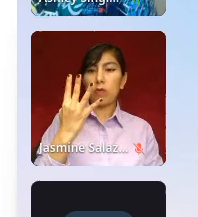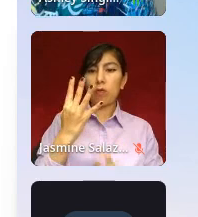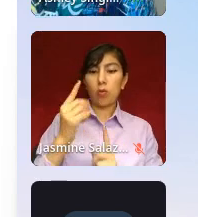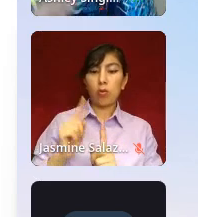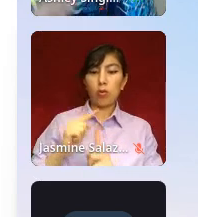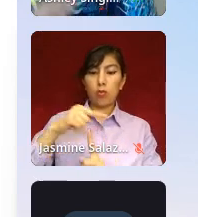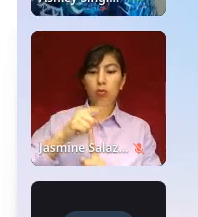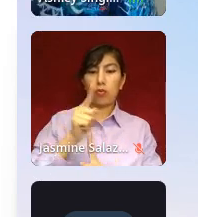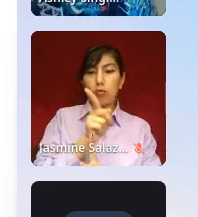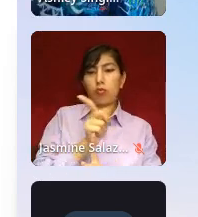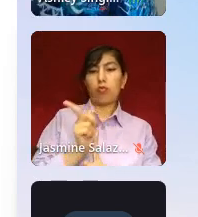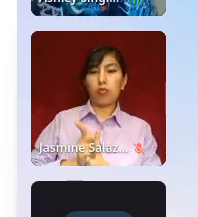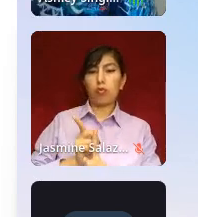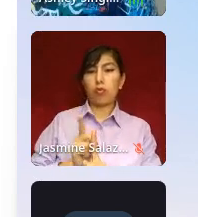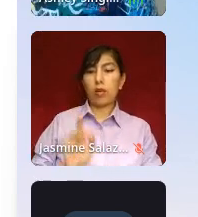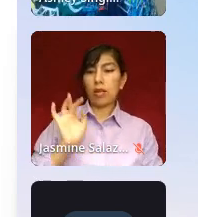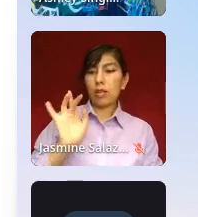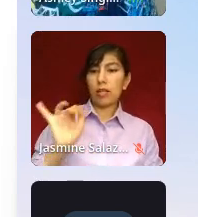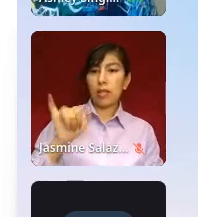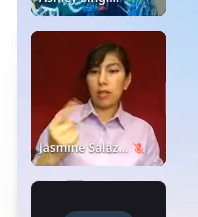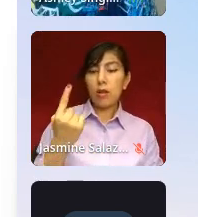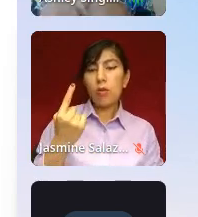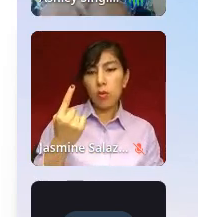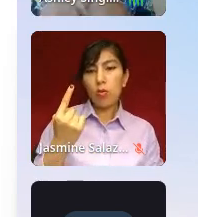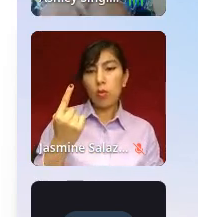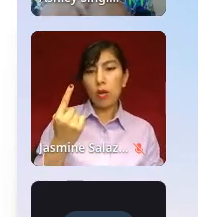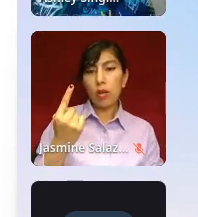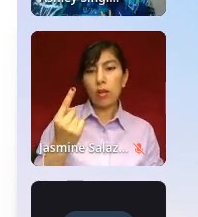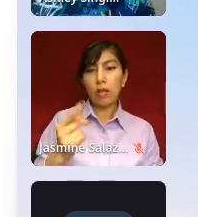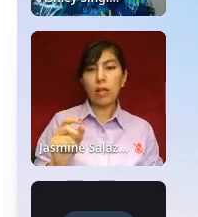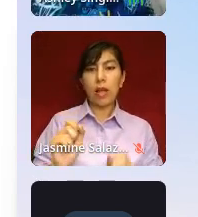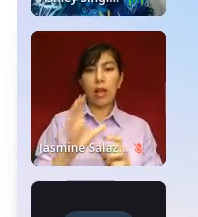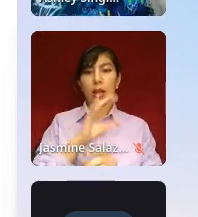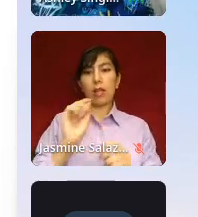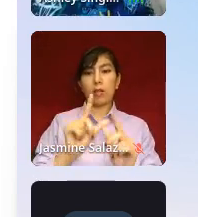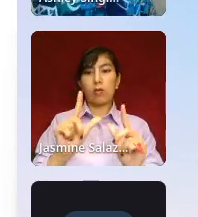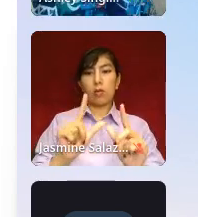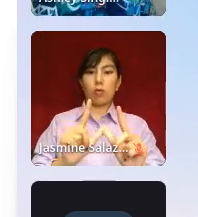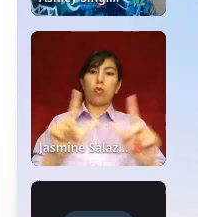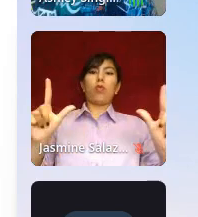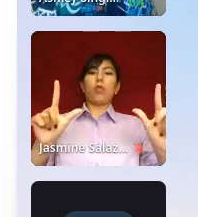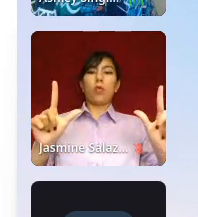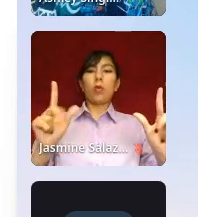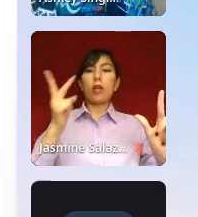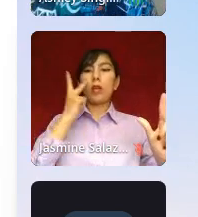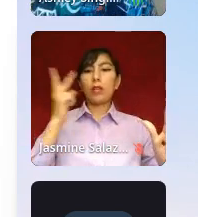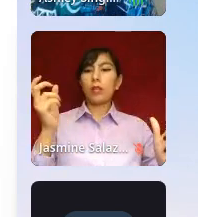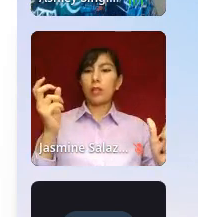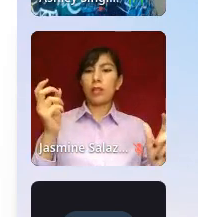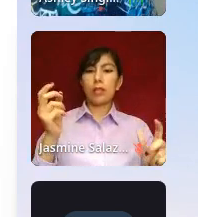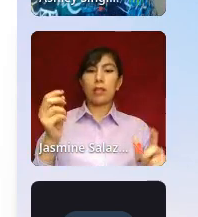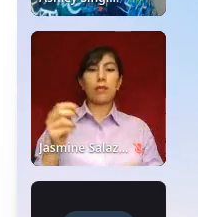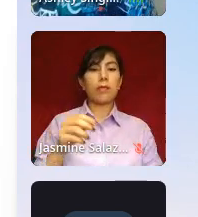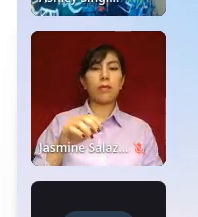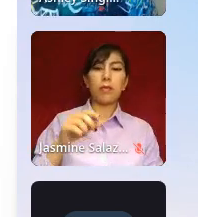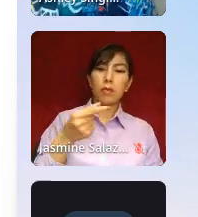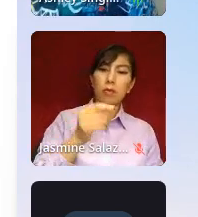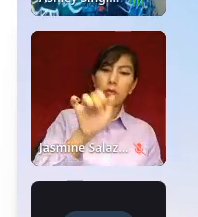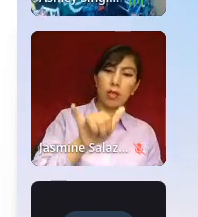directions. Click on that button and then it will expand your screen and you'll see Gay and Jasmine